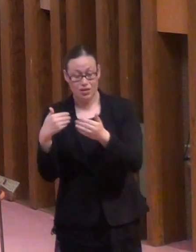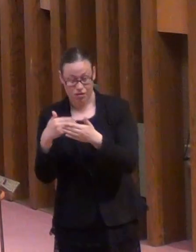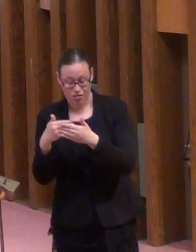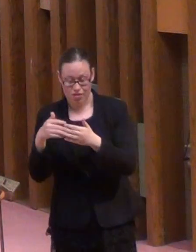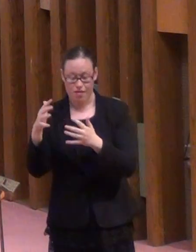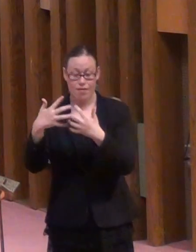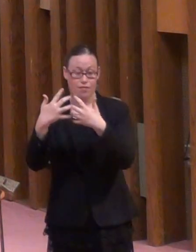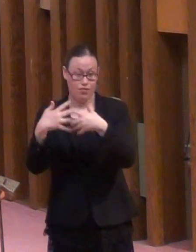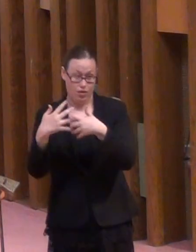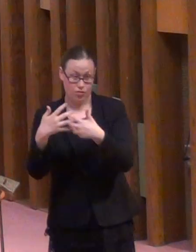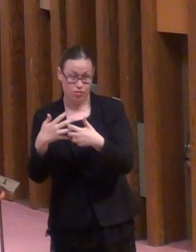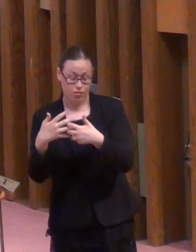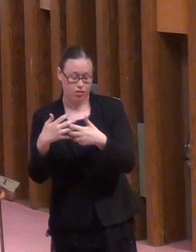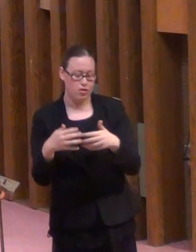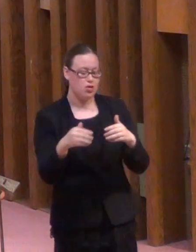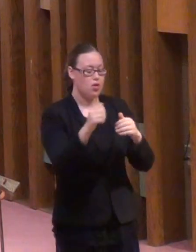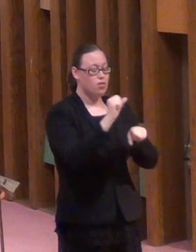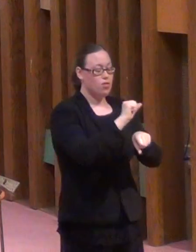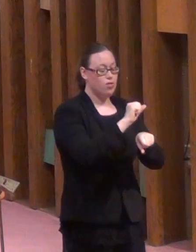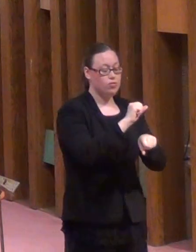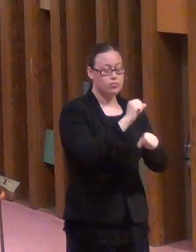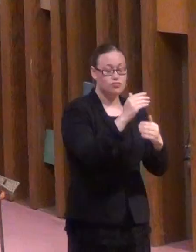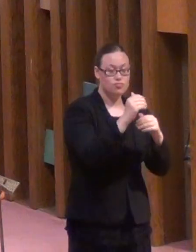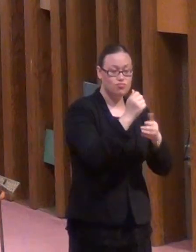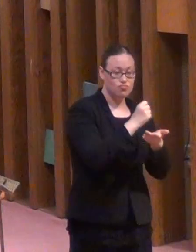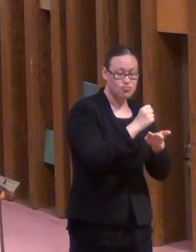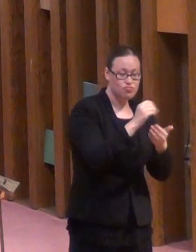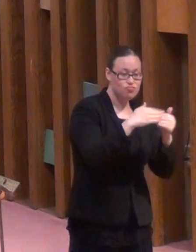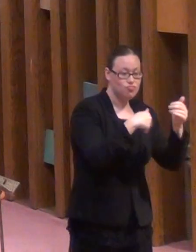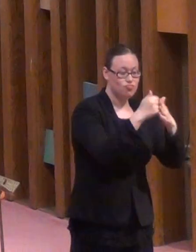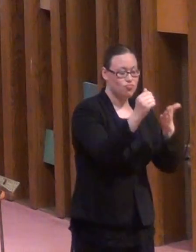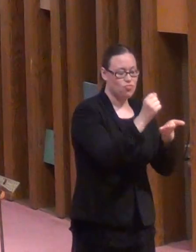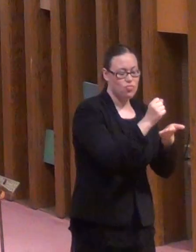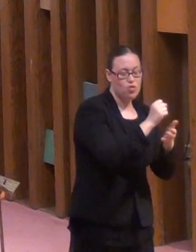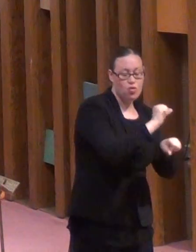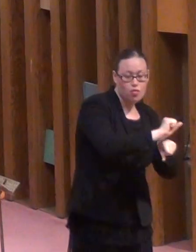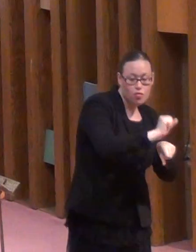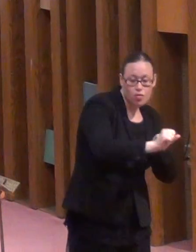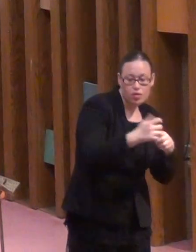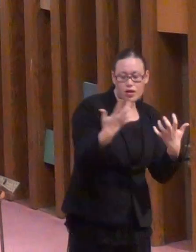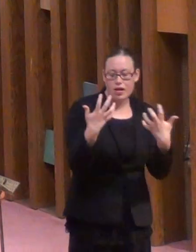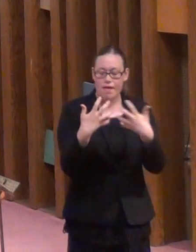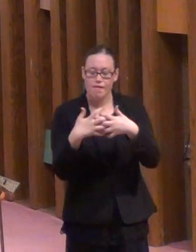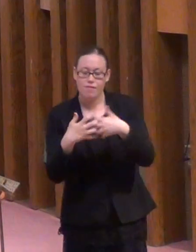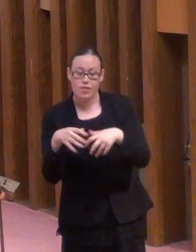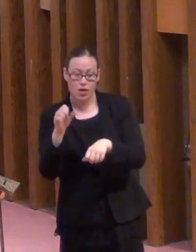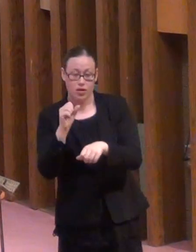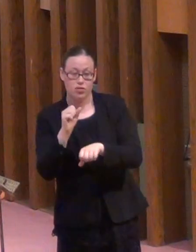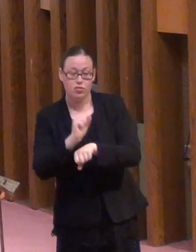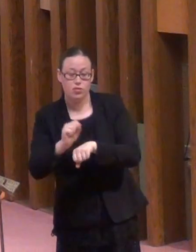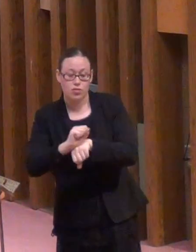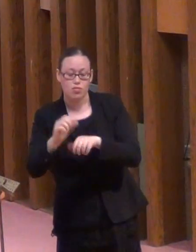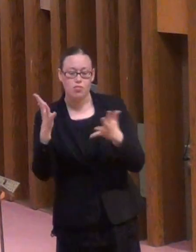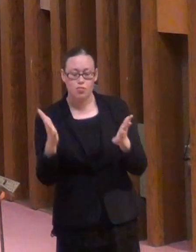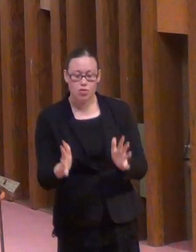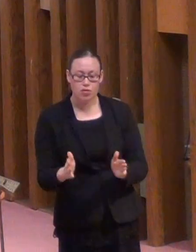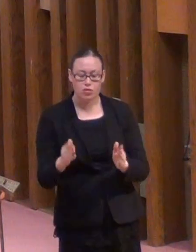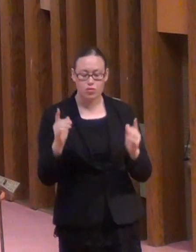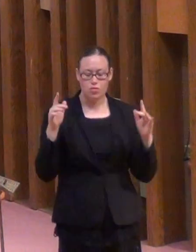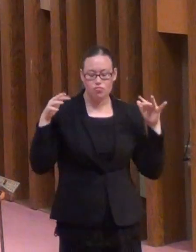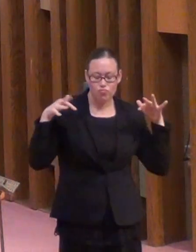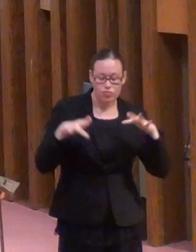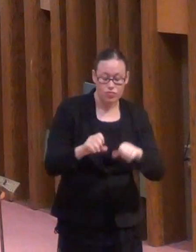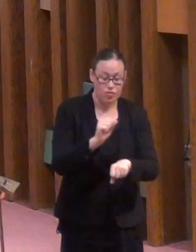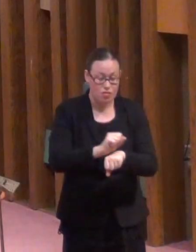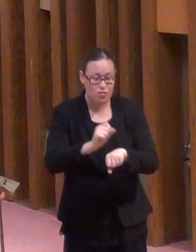arrive at work at kind of the same time, and there was a little bit of a rivalry going between them. And so the factory